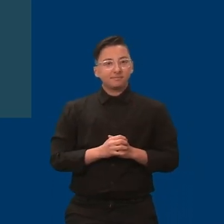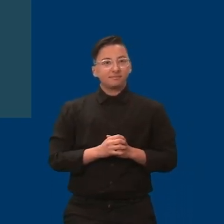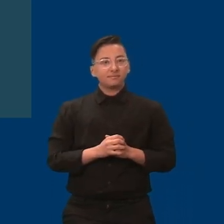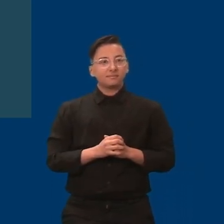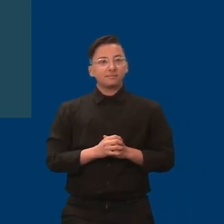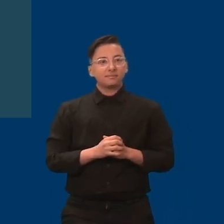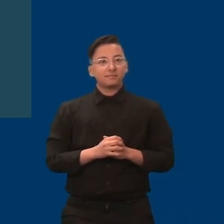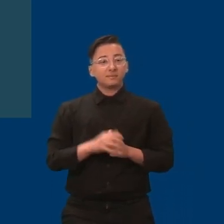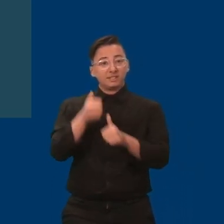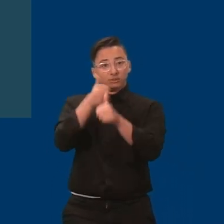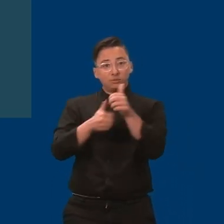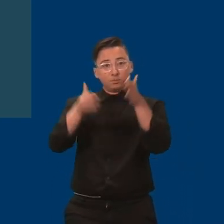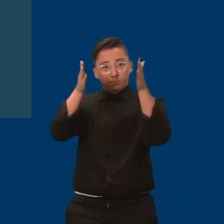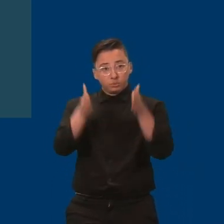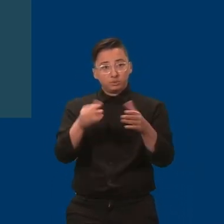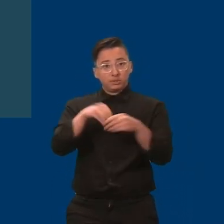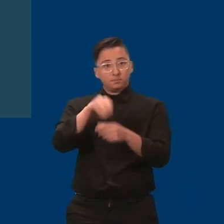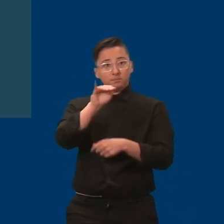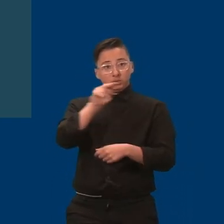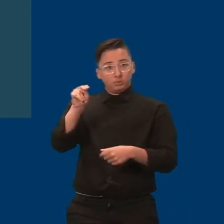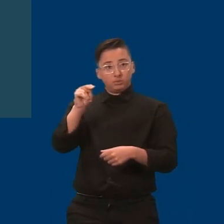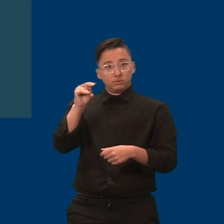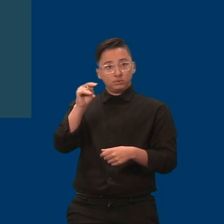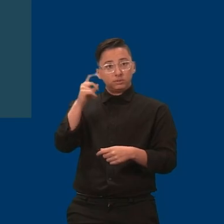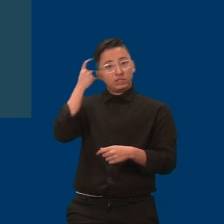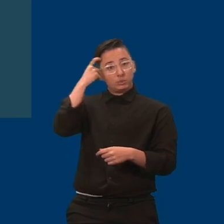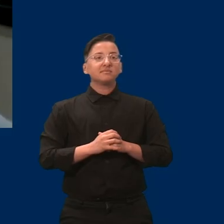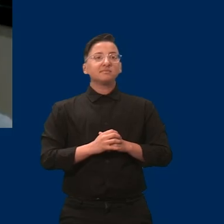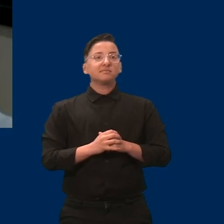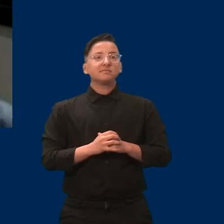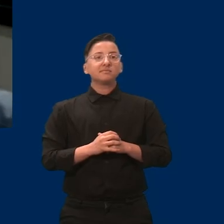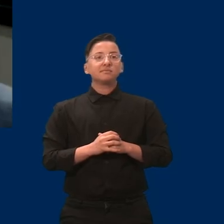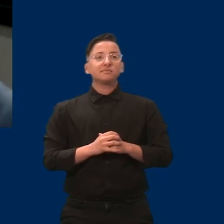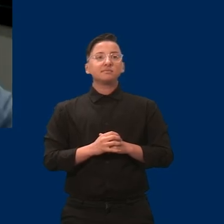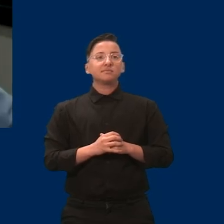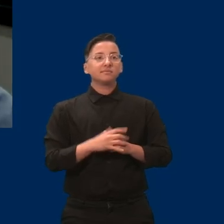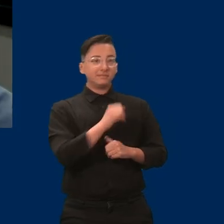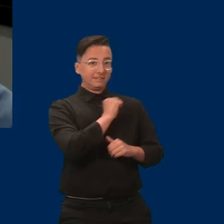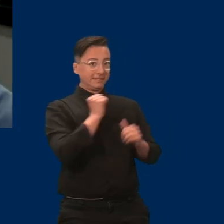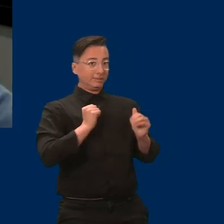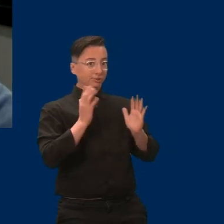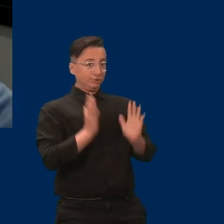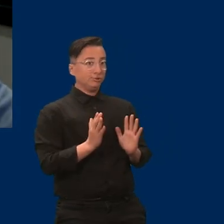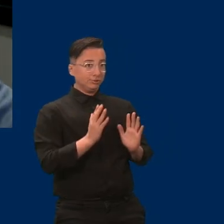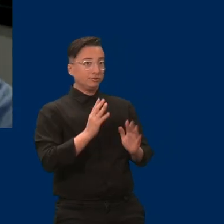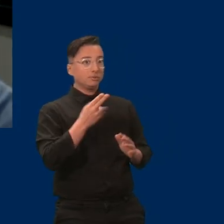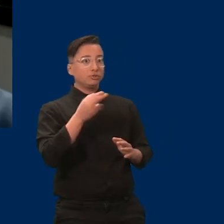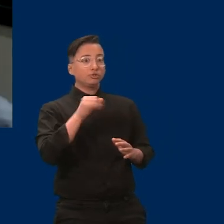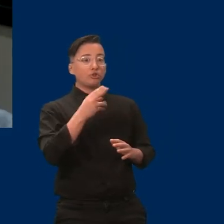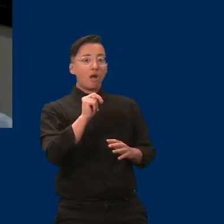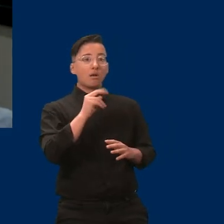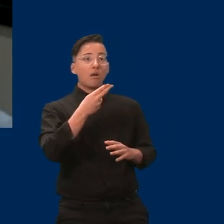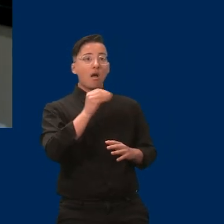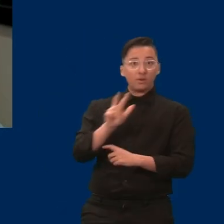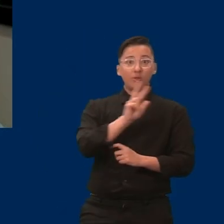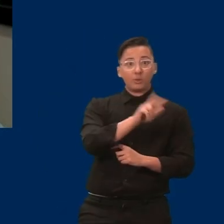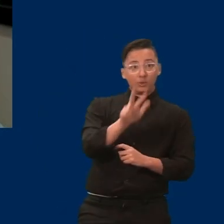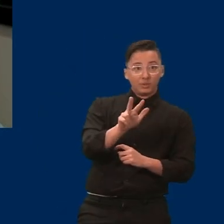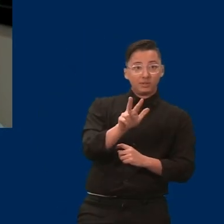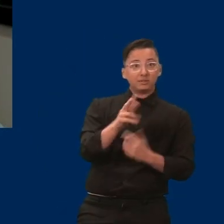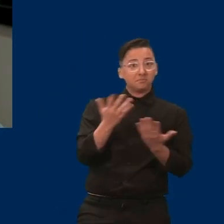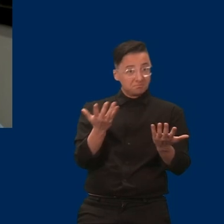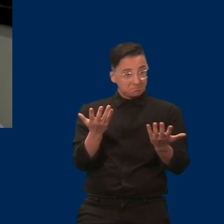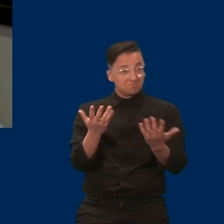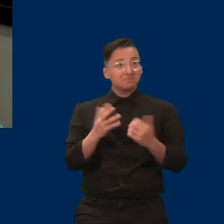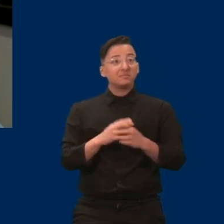disability are worth it. Thank you. John Hoffman, Senate District 34. Paul